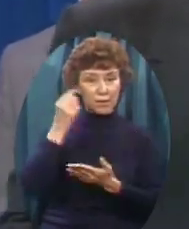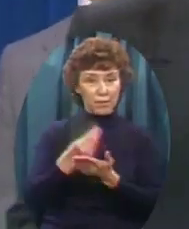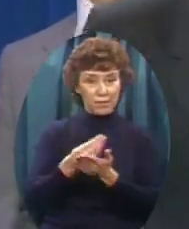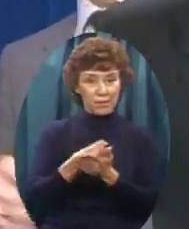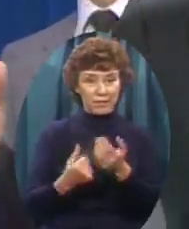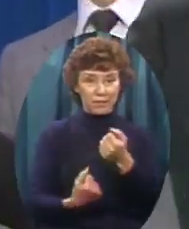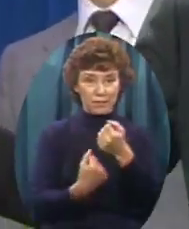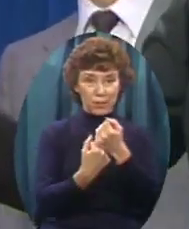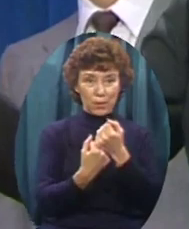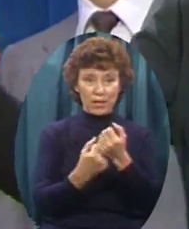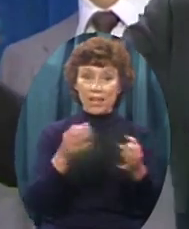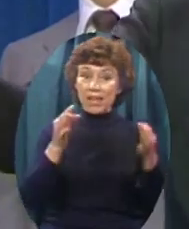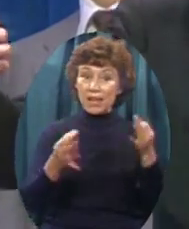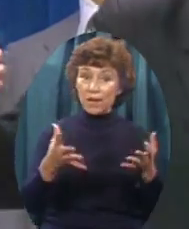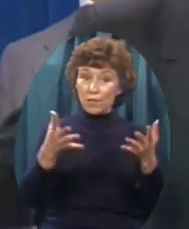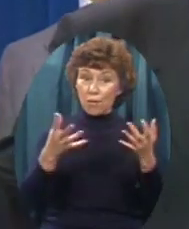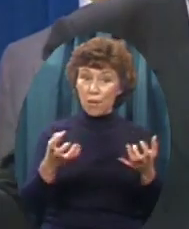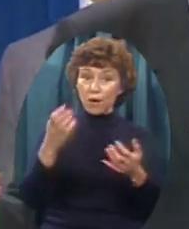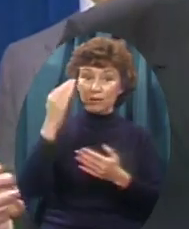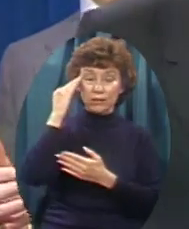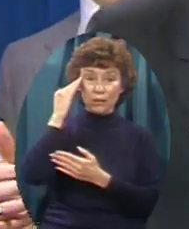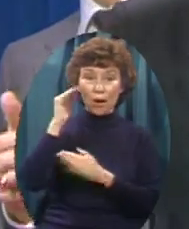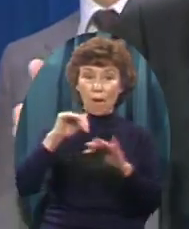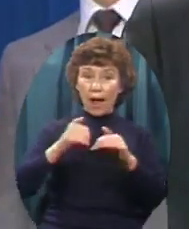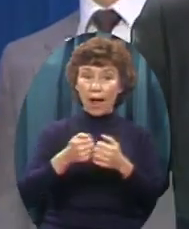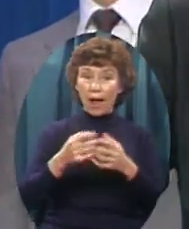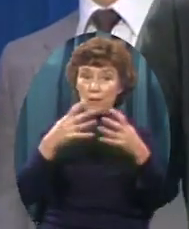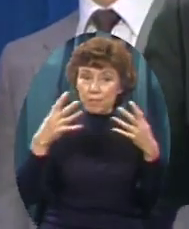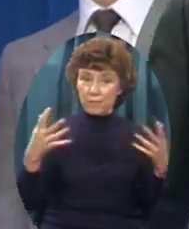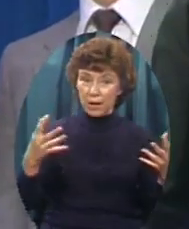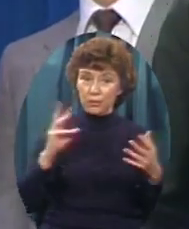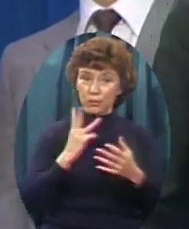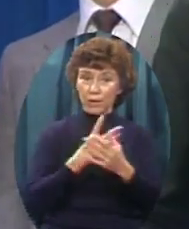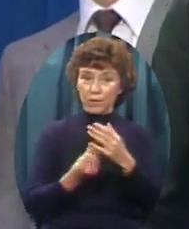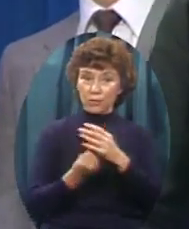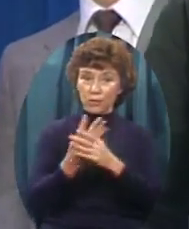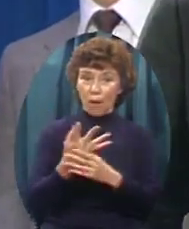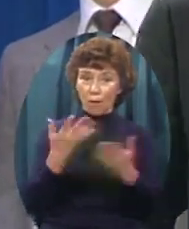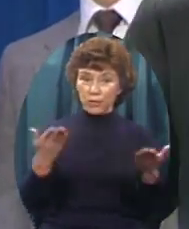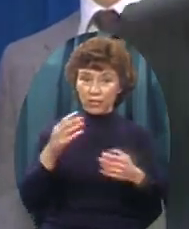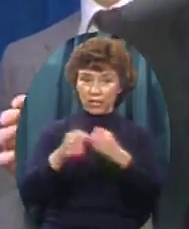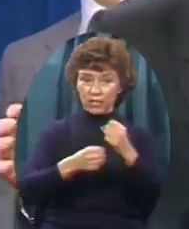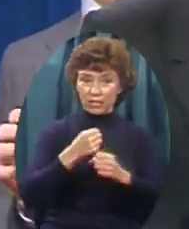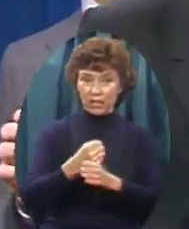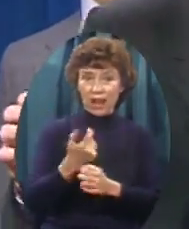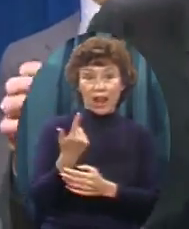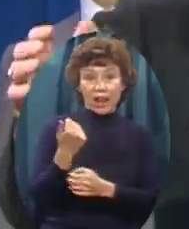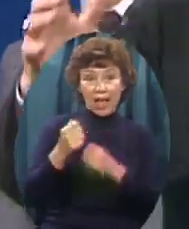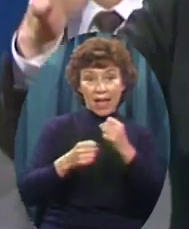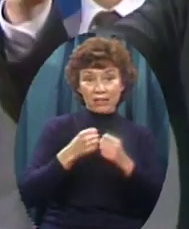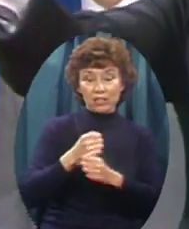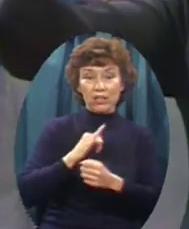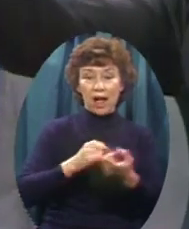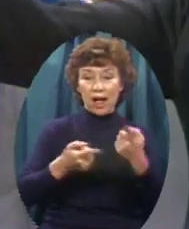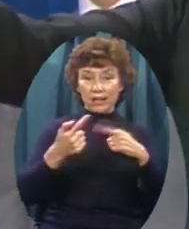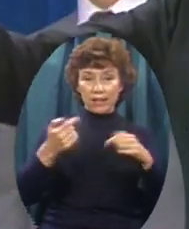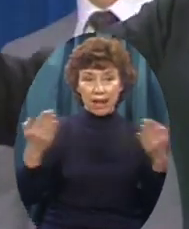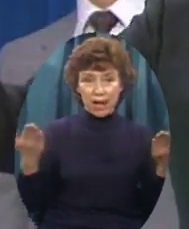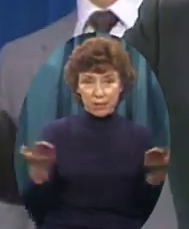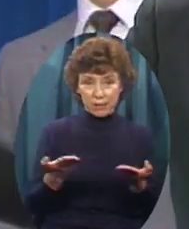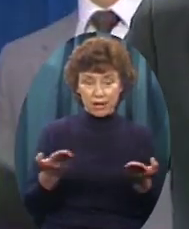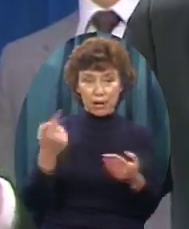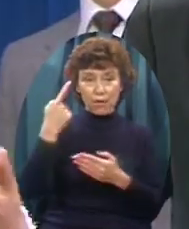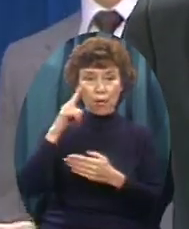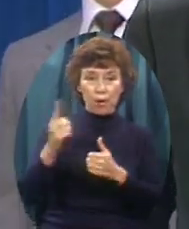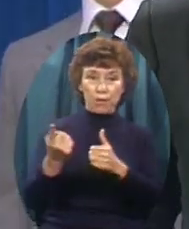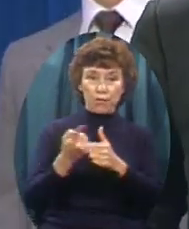I came over here for the first evening service when Dr. Dobson was preaching. Last year, we filled up all of